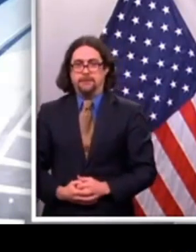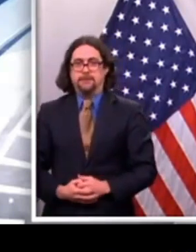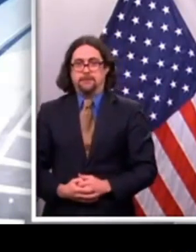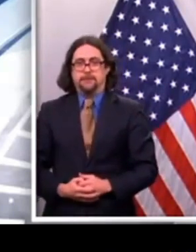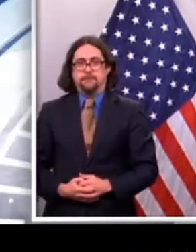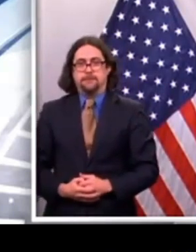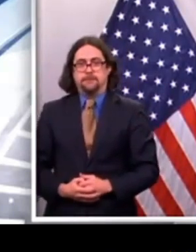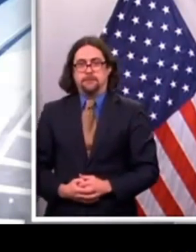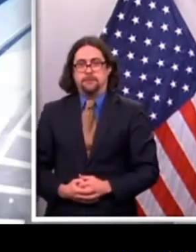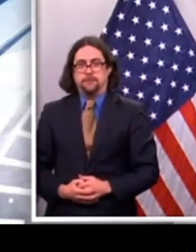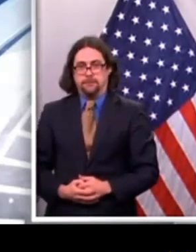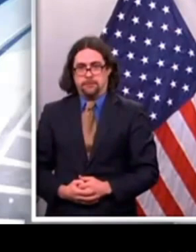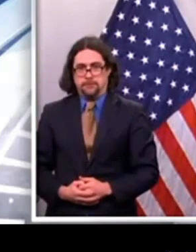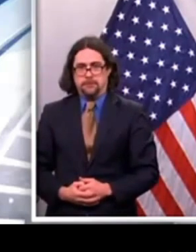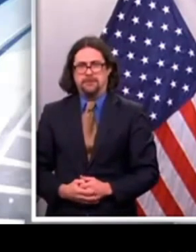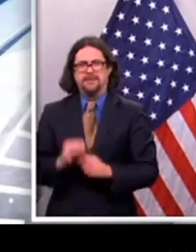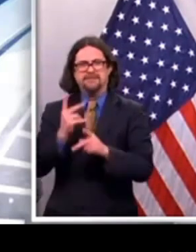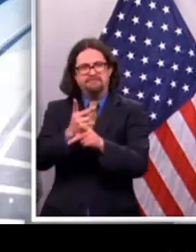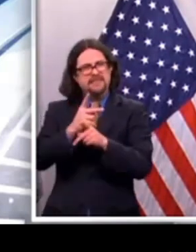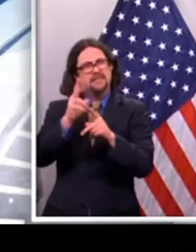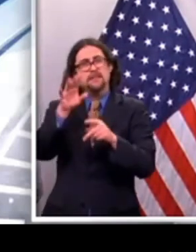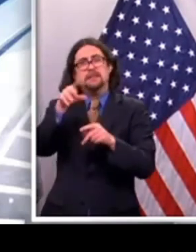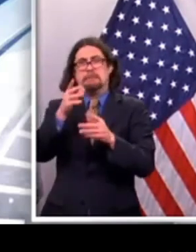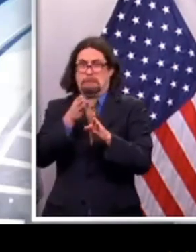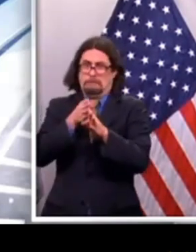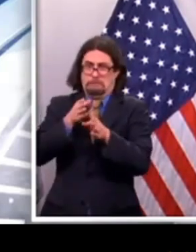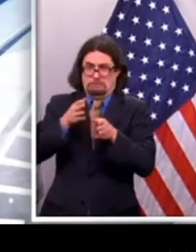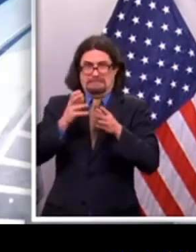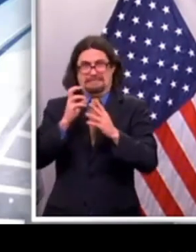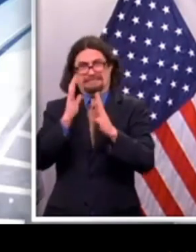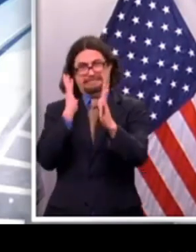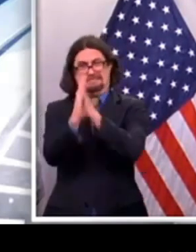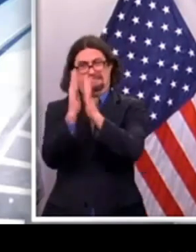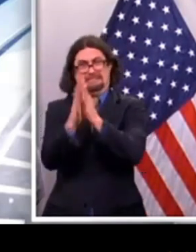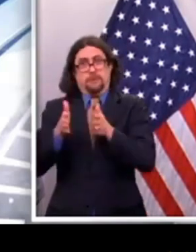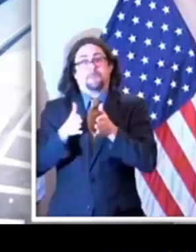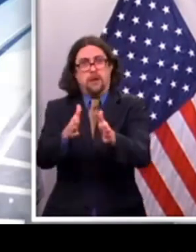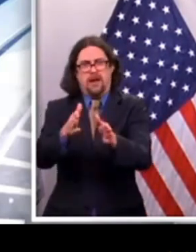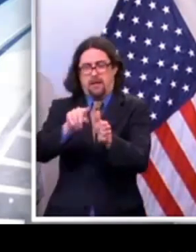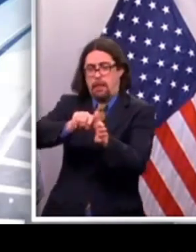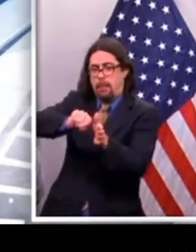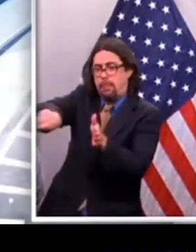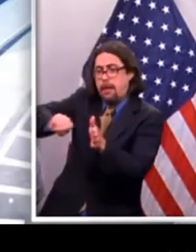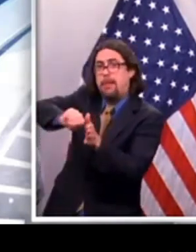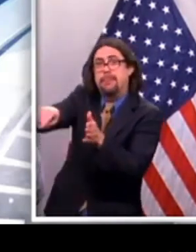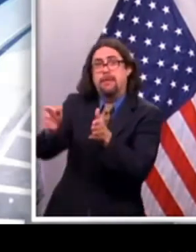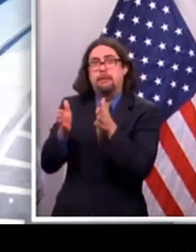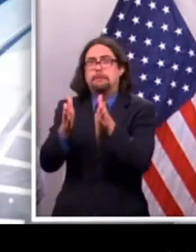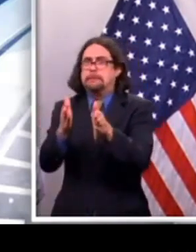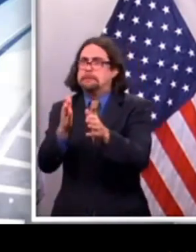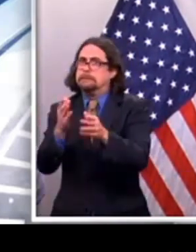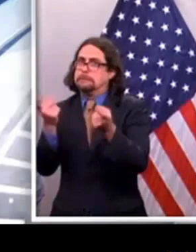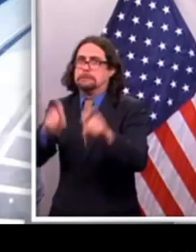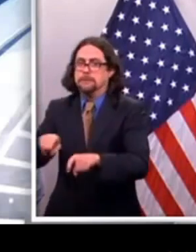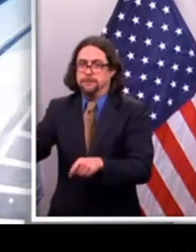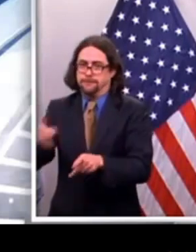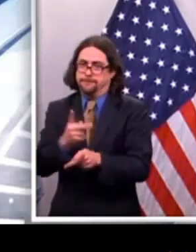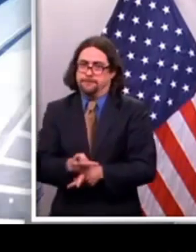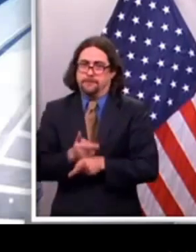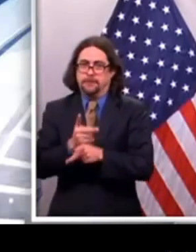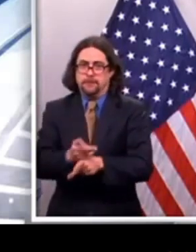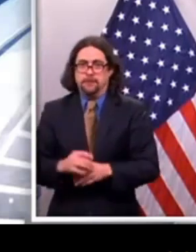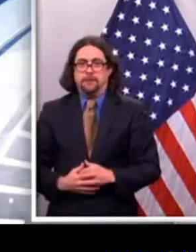on as quickly as possible. In the next hours, we want people who can get home to get home